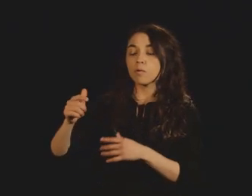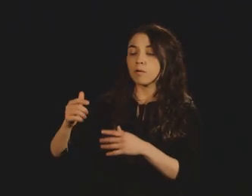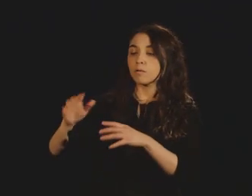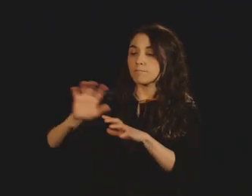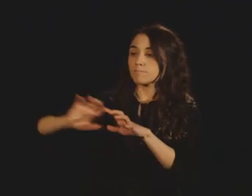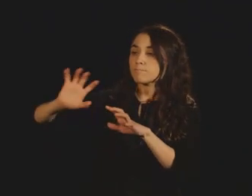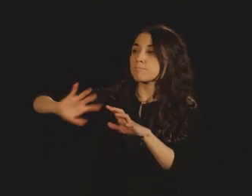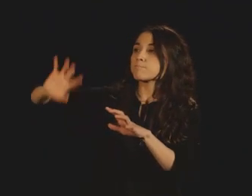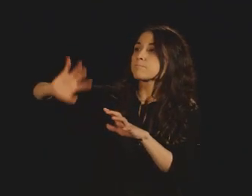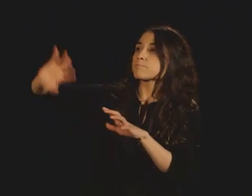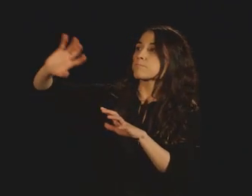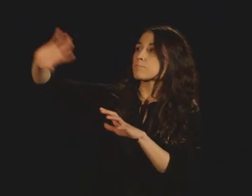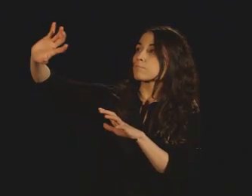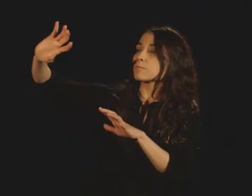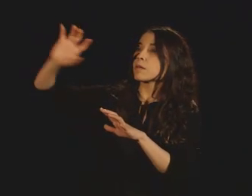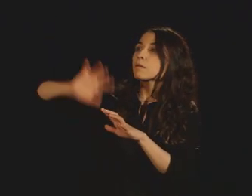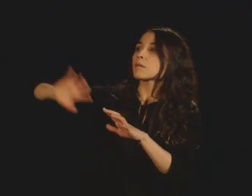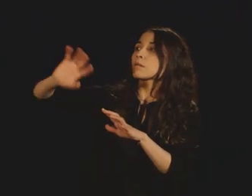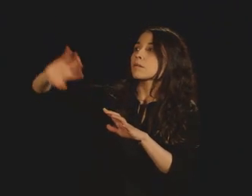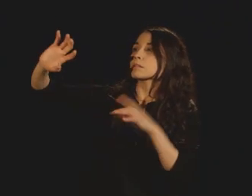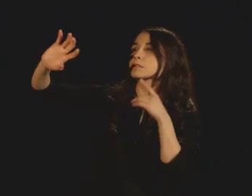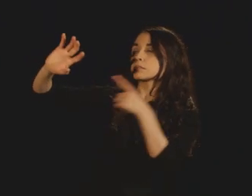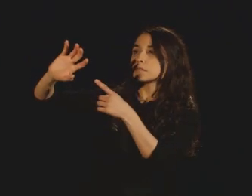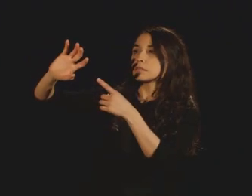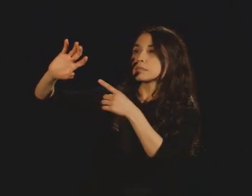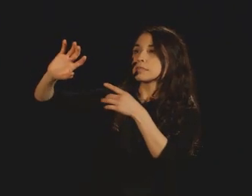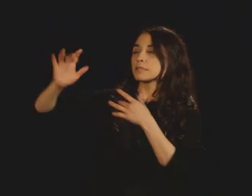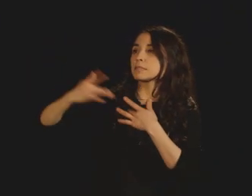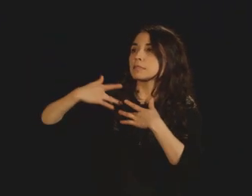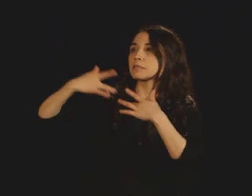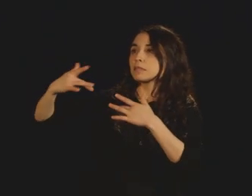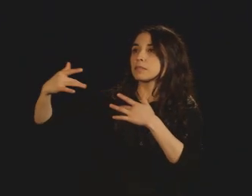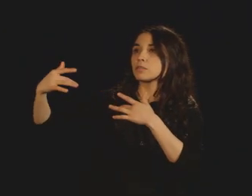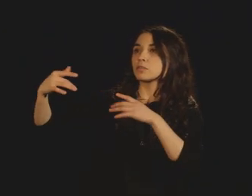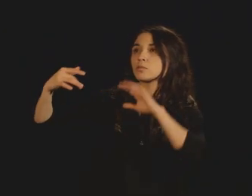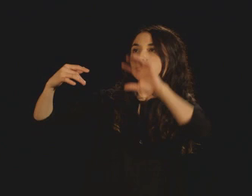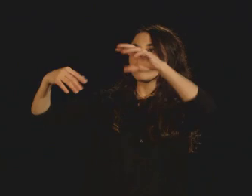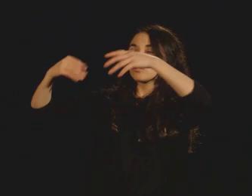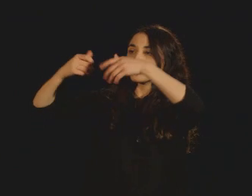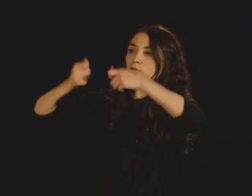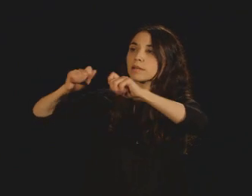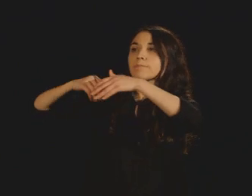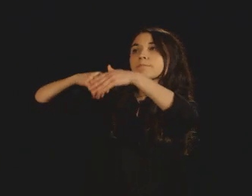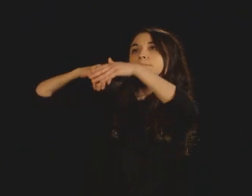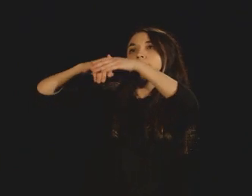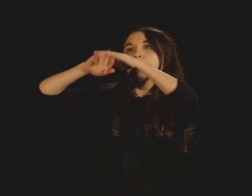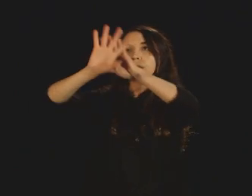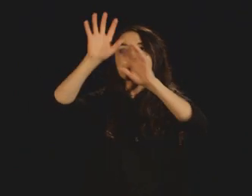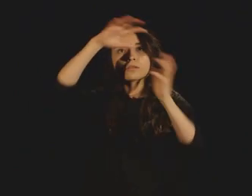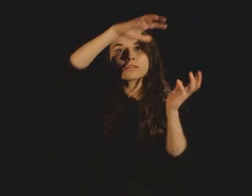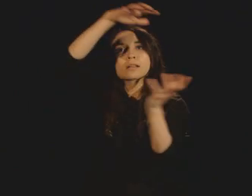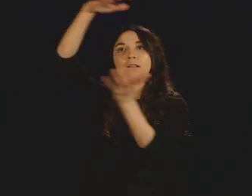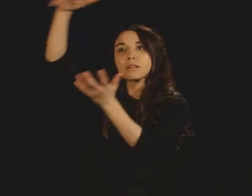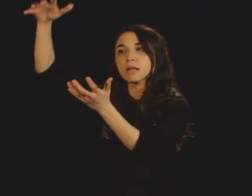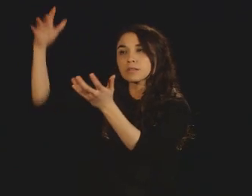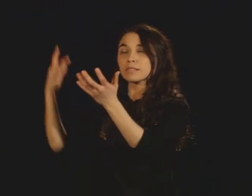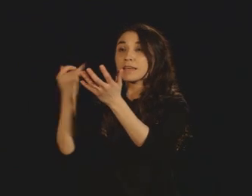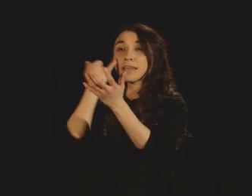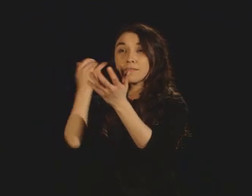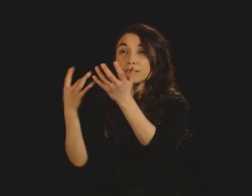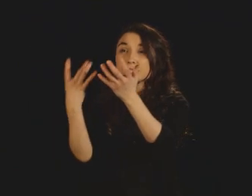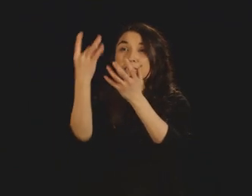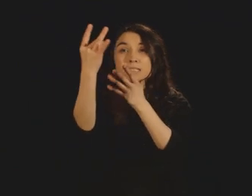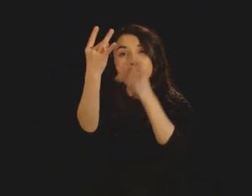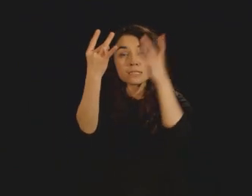it makes it into one of those little droplets up there in the clouds, it turns into sulfuric acid, which is very corrosive and also